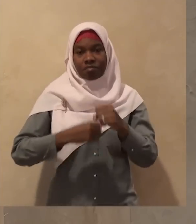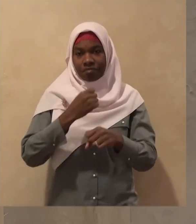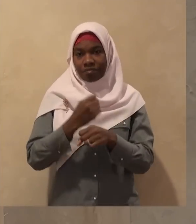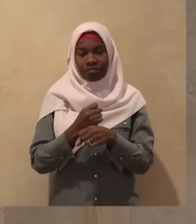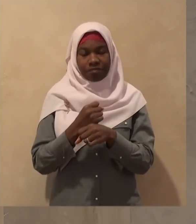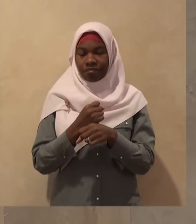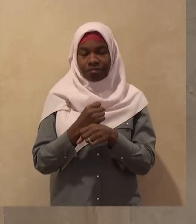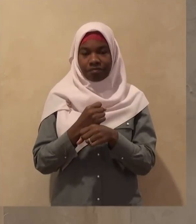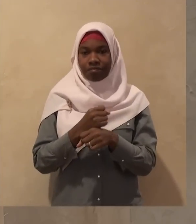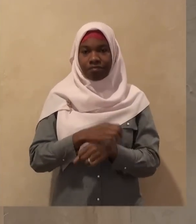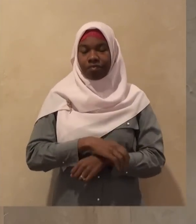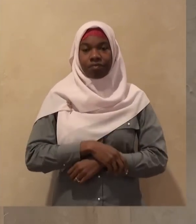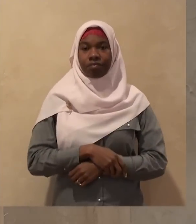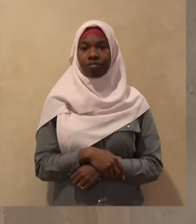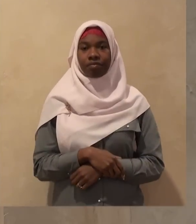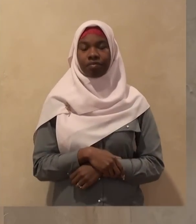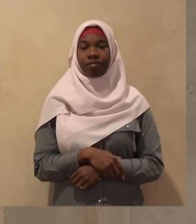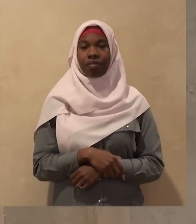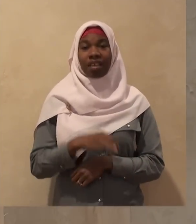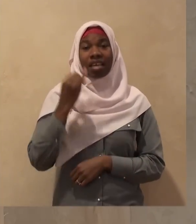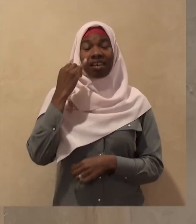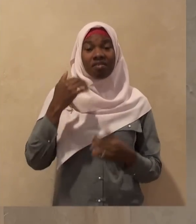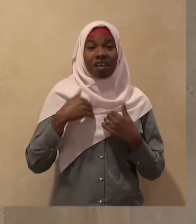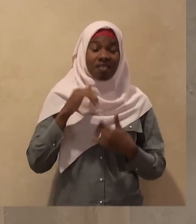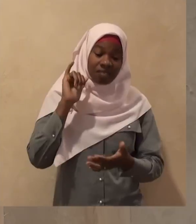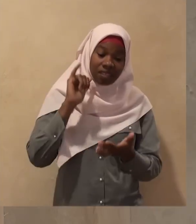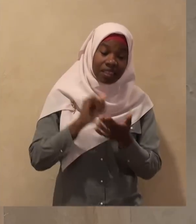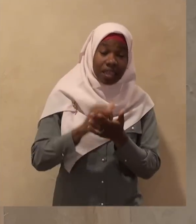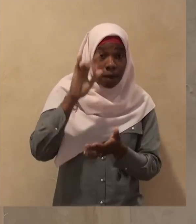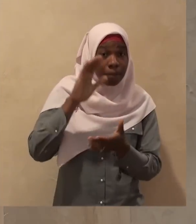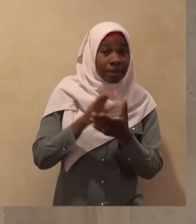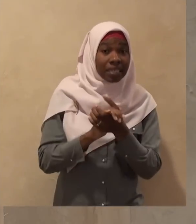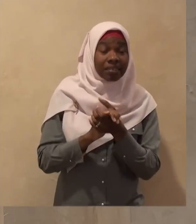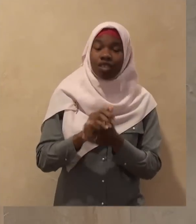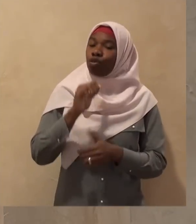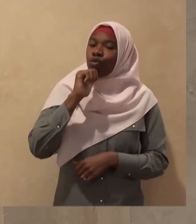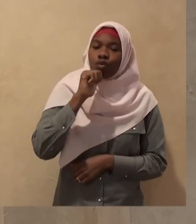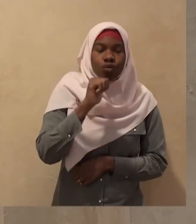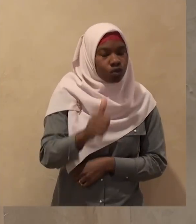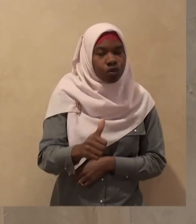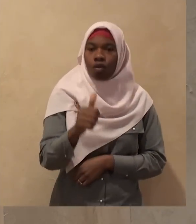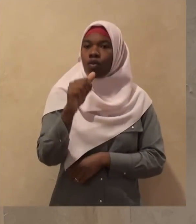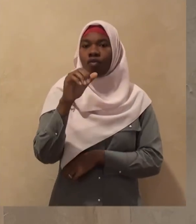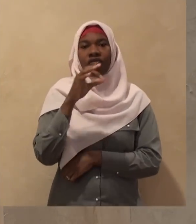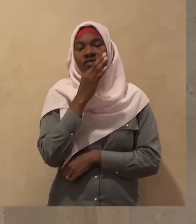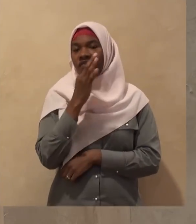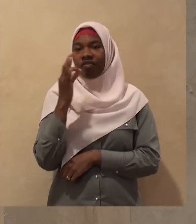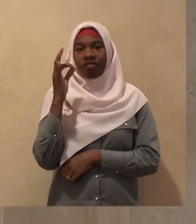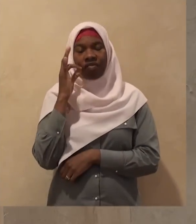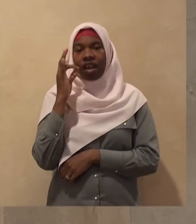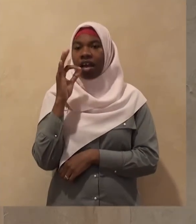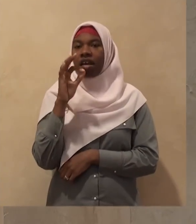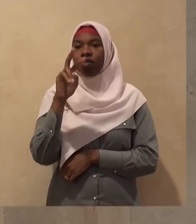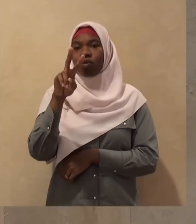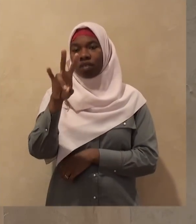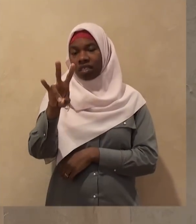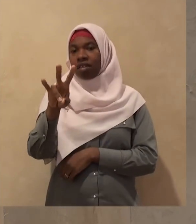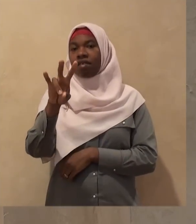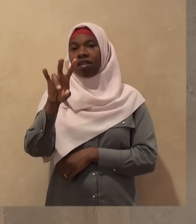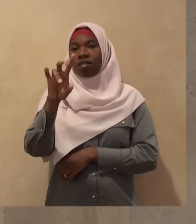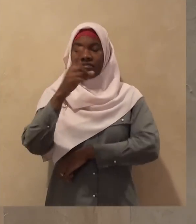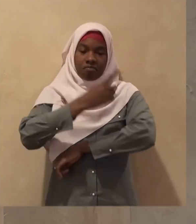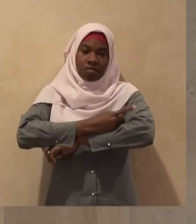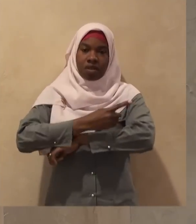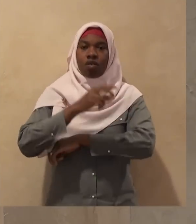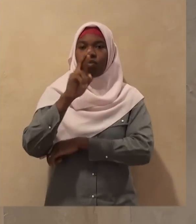fast during the month of rajab one should not fast on 27th of rajab one should not go for umrah during the month